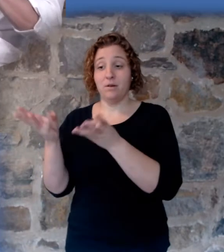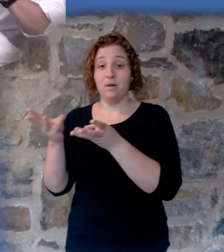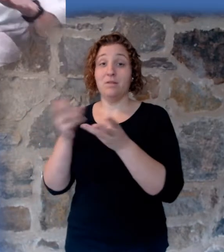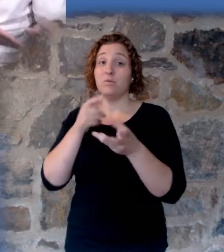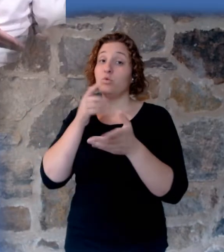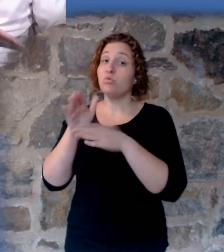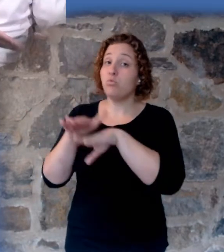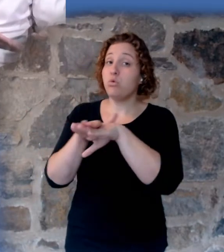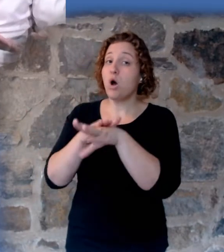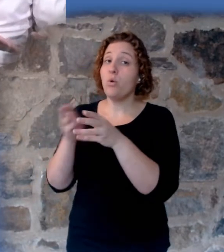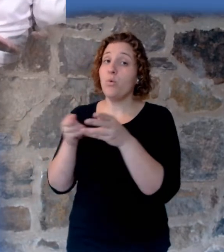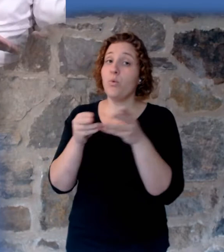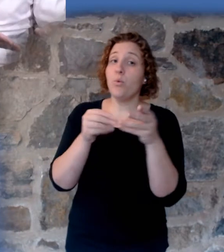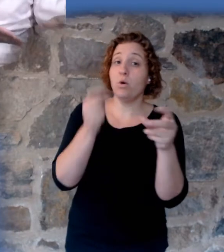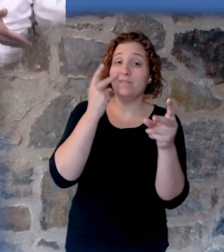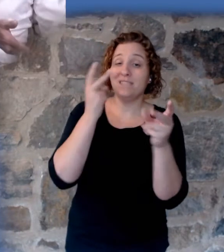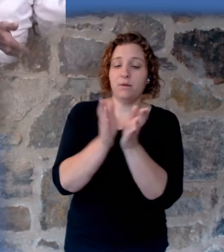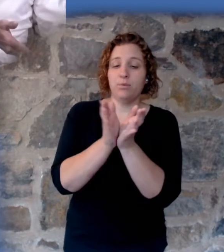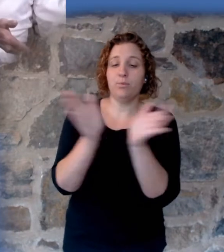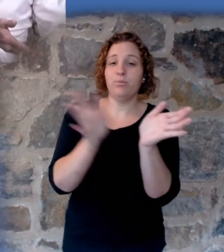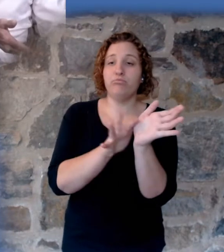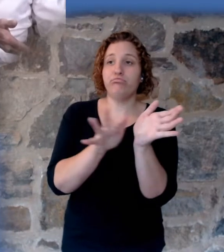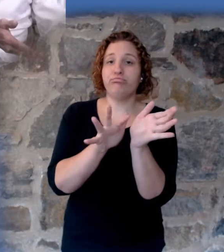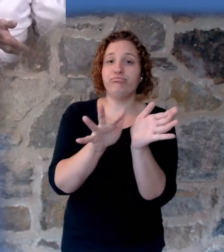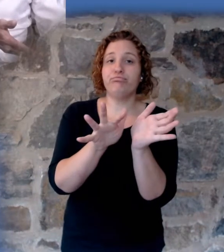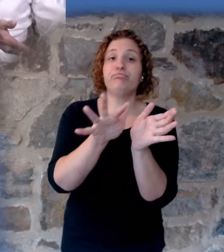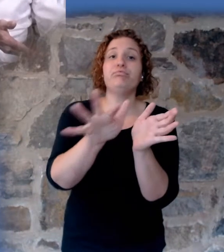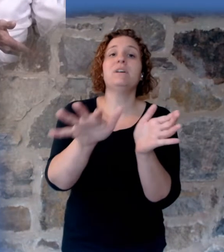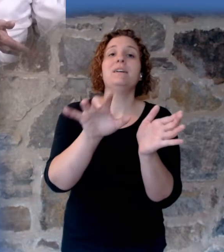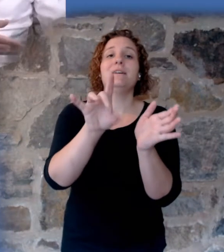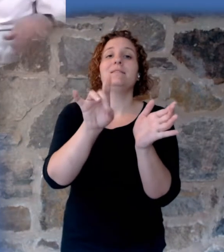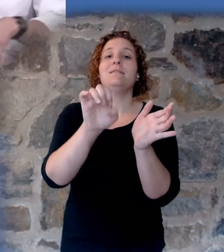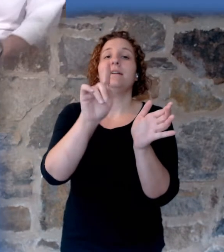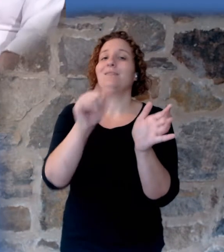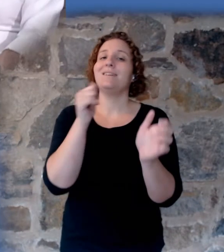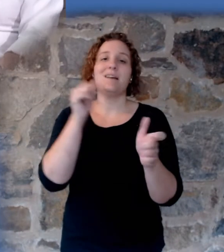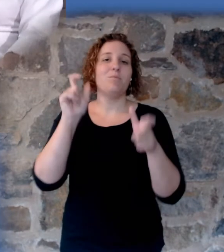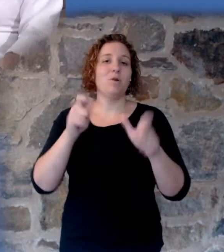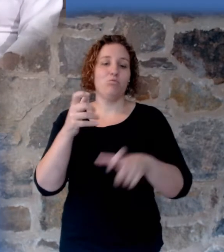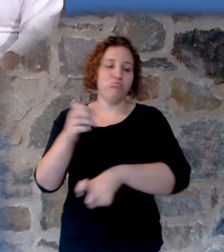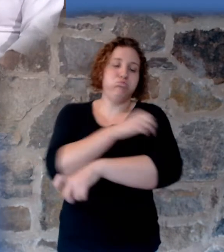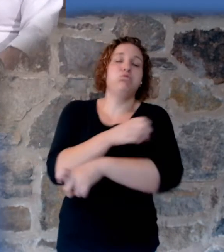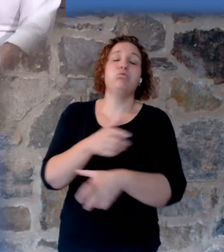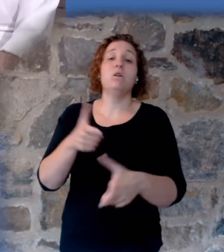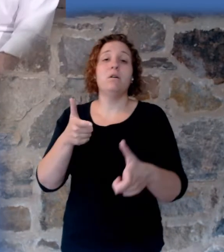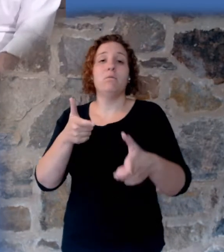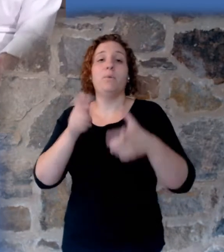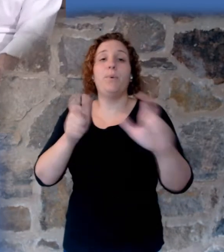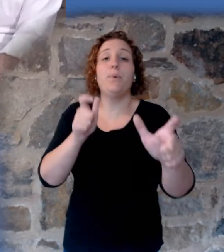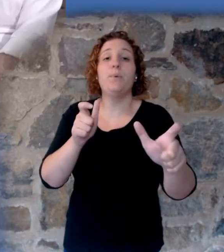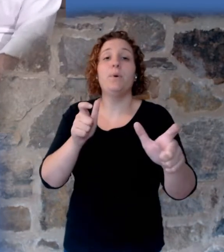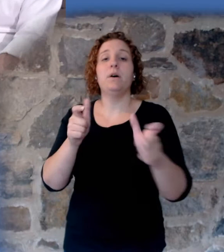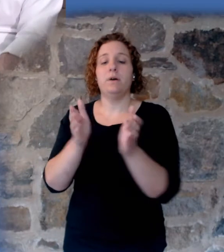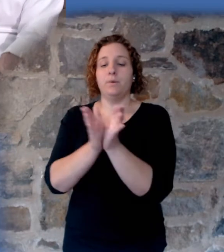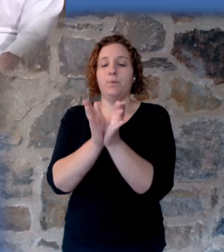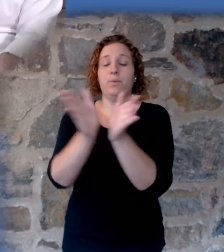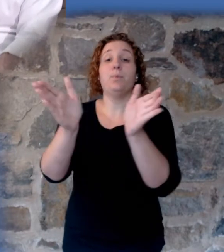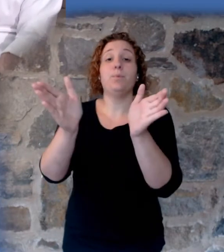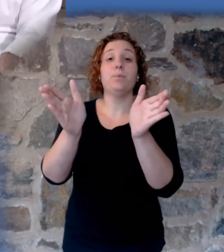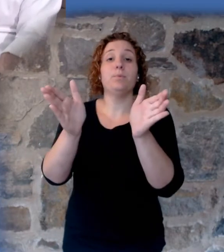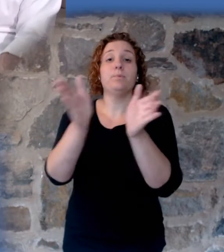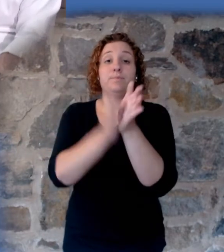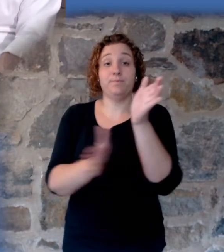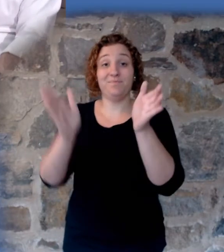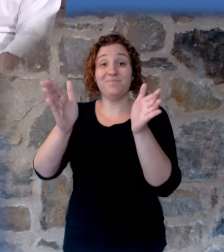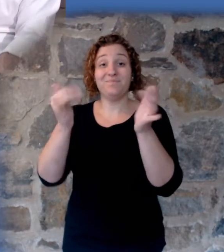and powerful to give the appearance that it has. Now, there's something else you need to know. That is, they have found that clearly